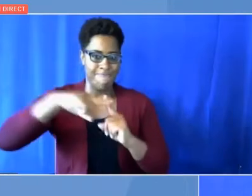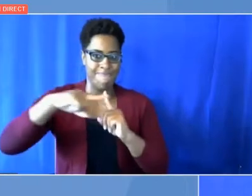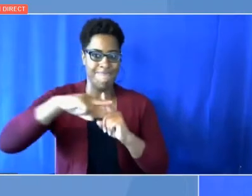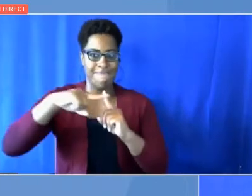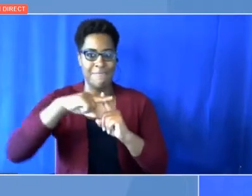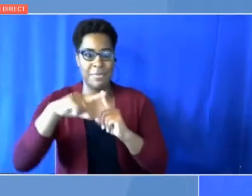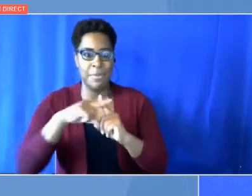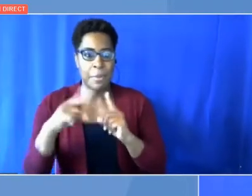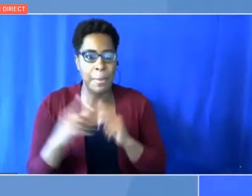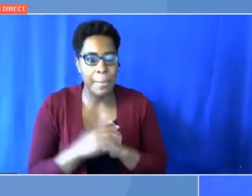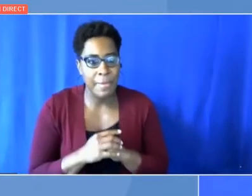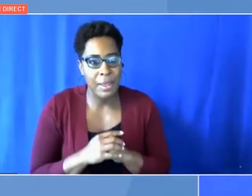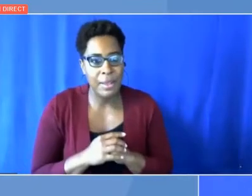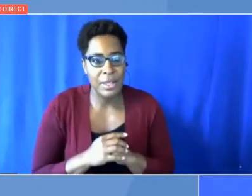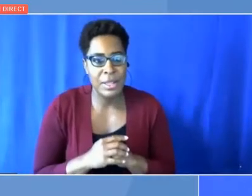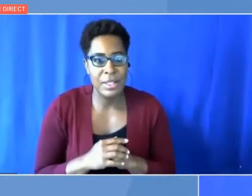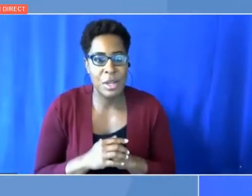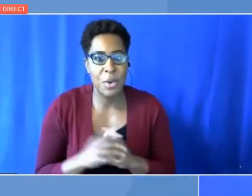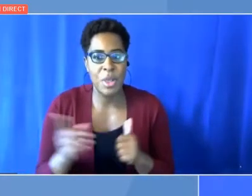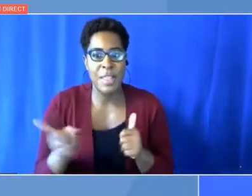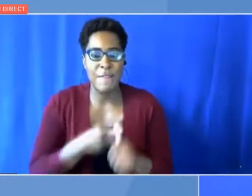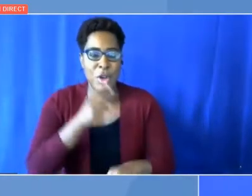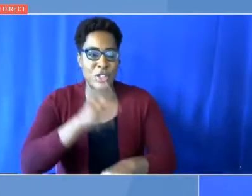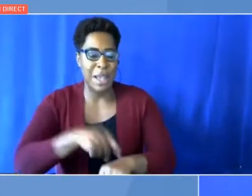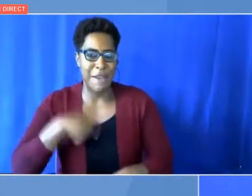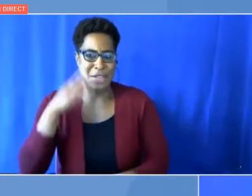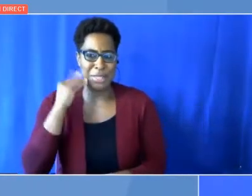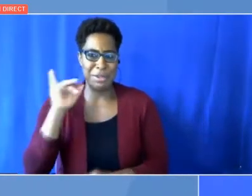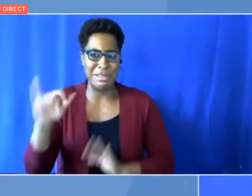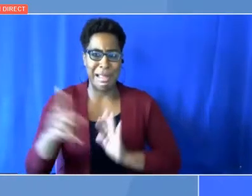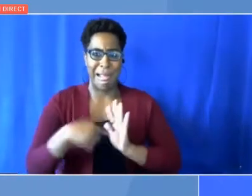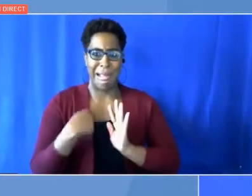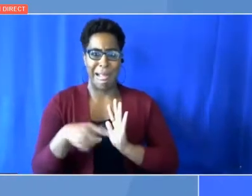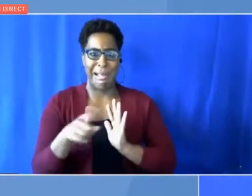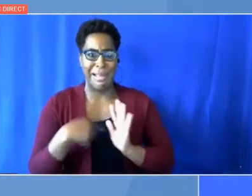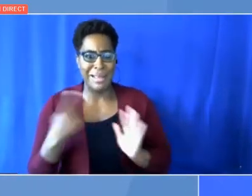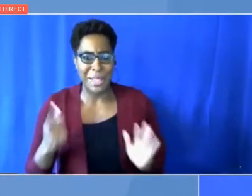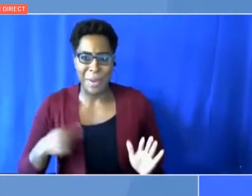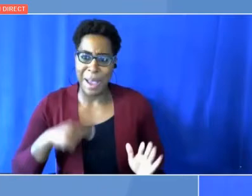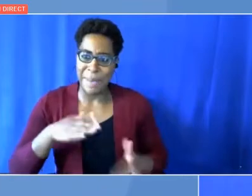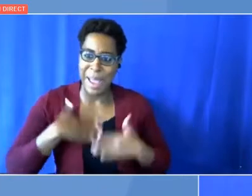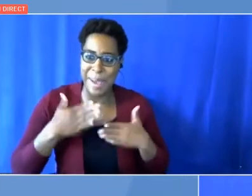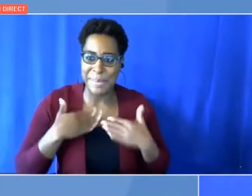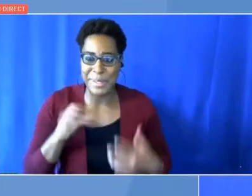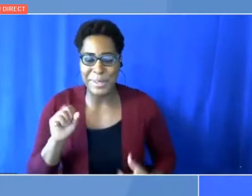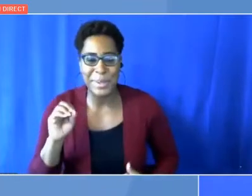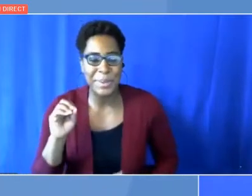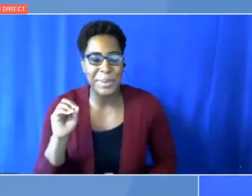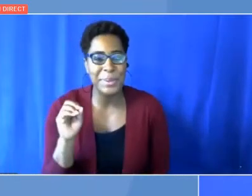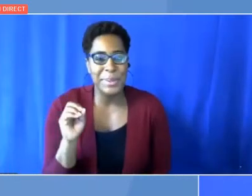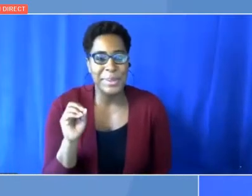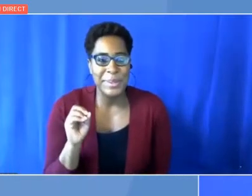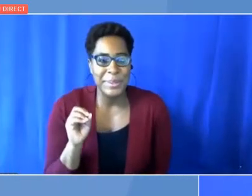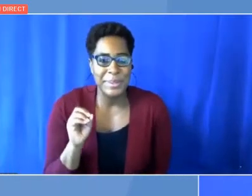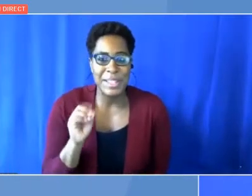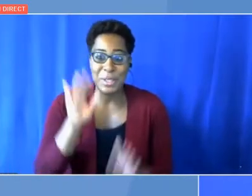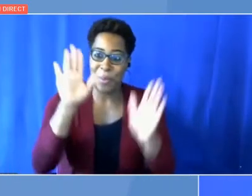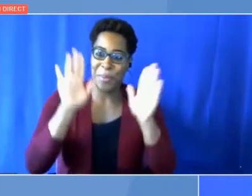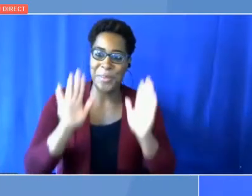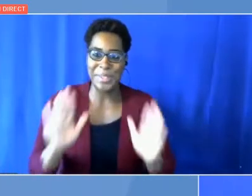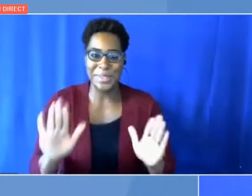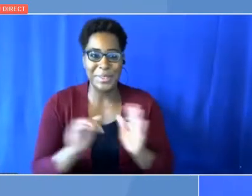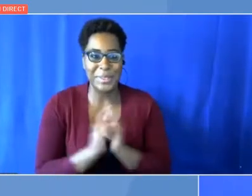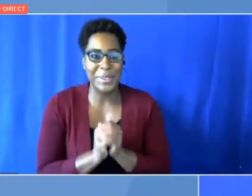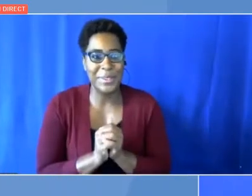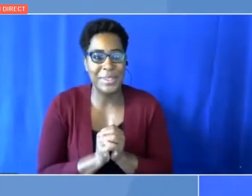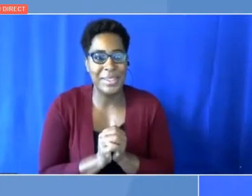I get this critics in my life. So I am very happy. So this is wonderful. It is music to my